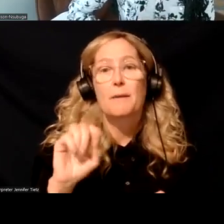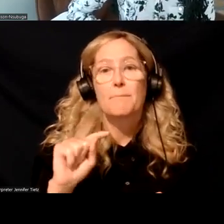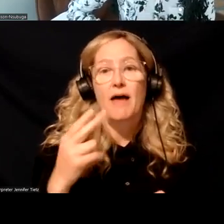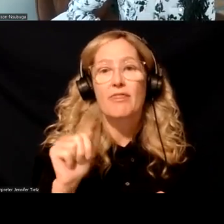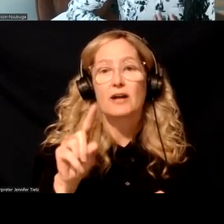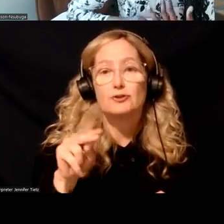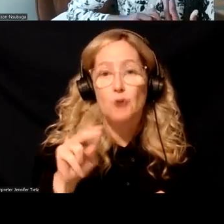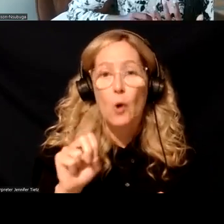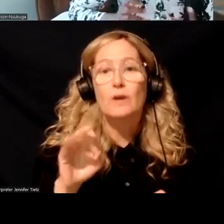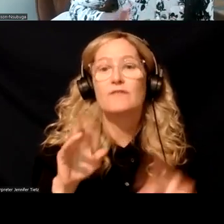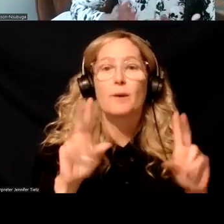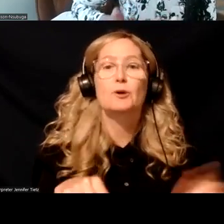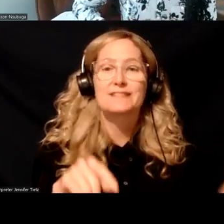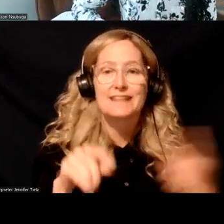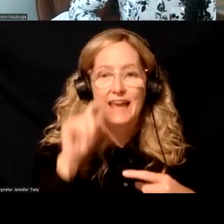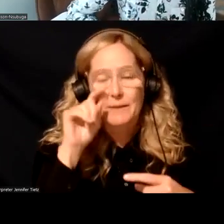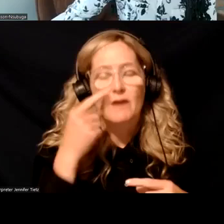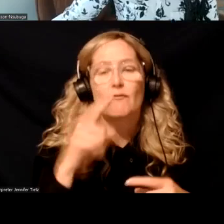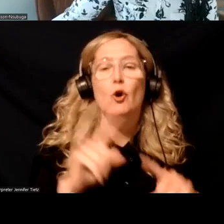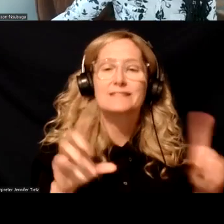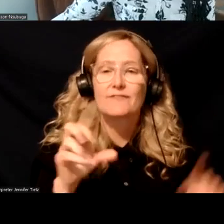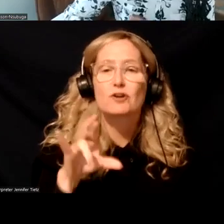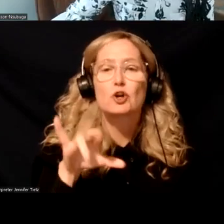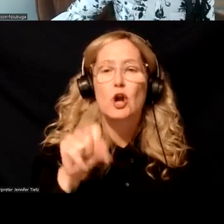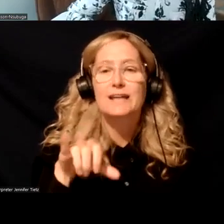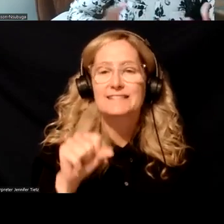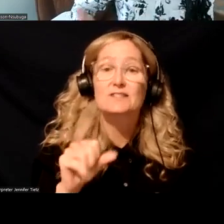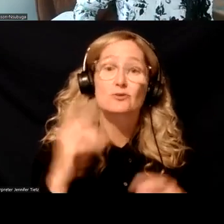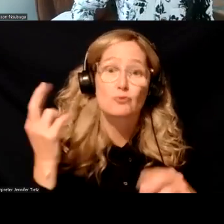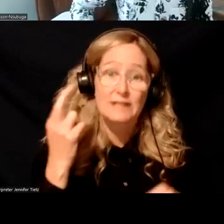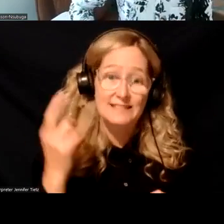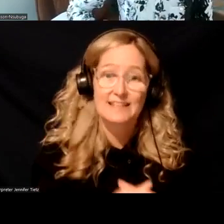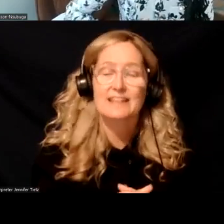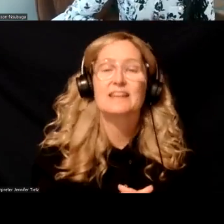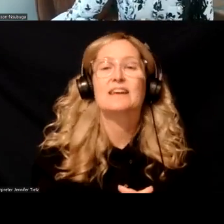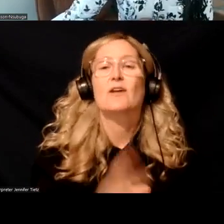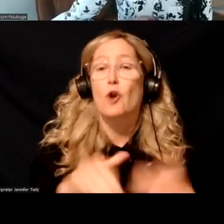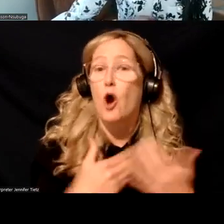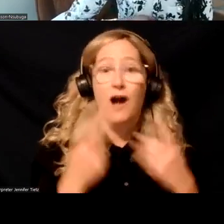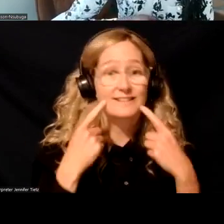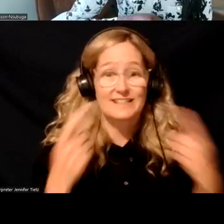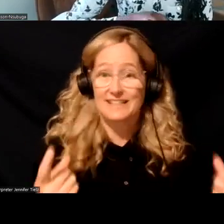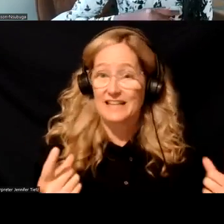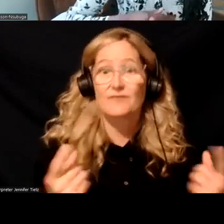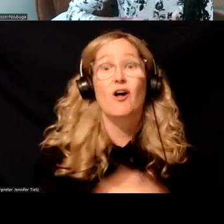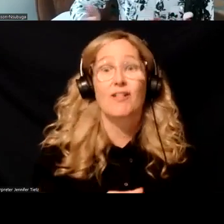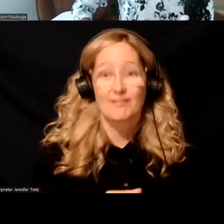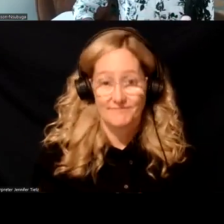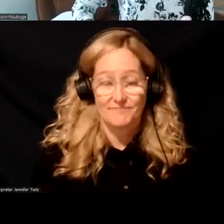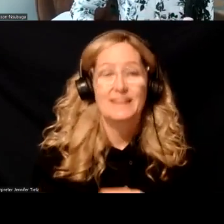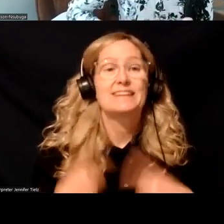someone came in for a different crisis reason. Um, those were all successful. And now, um,